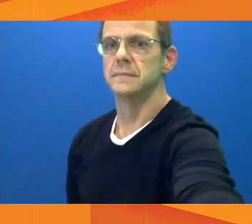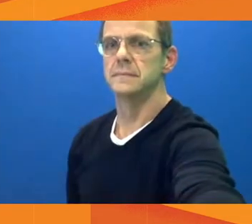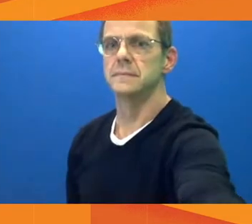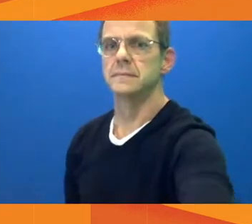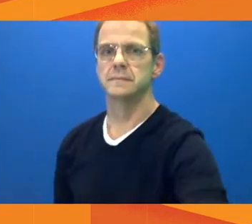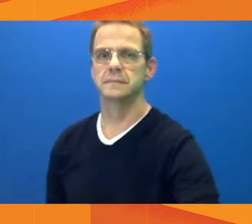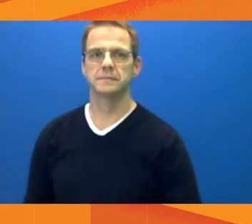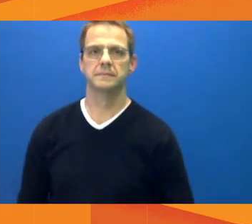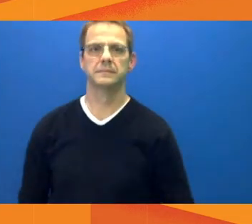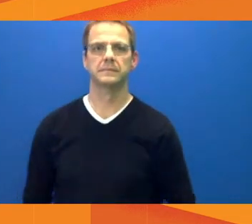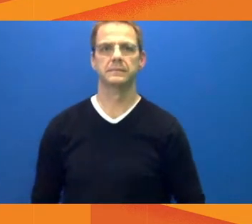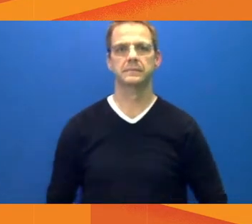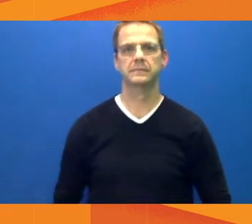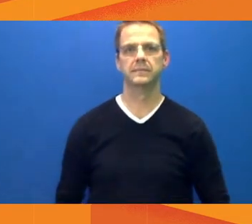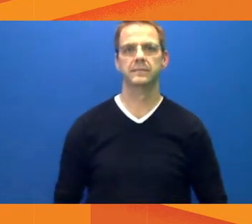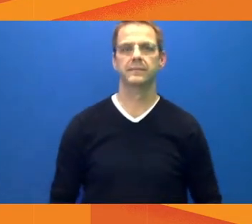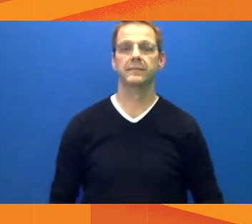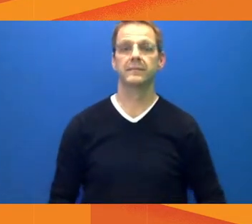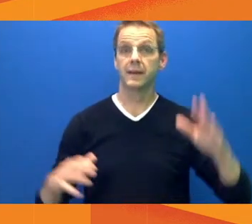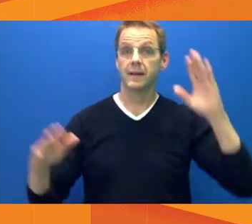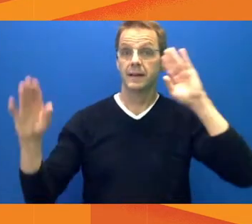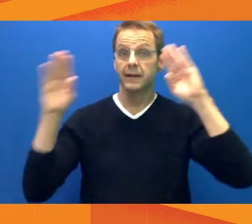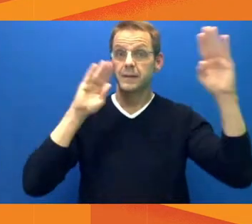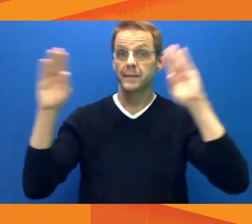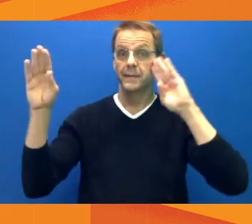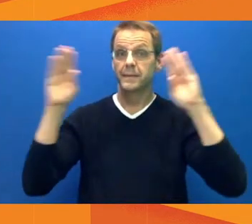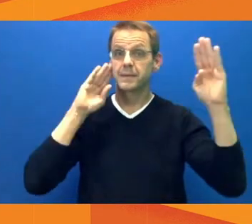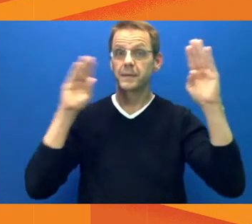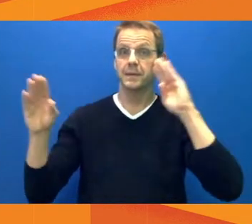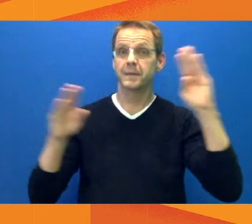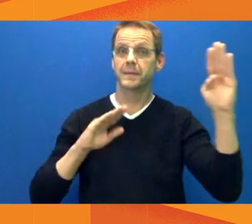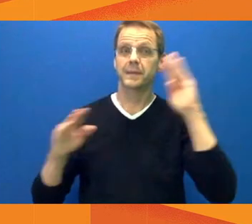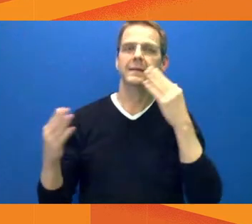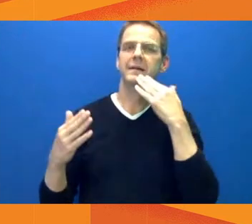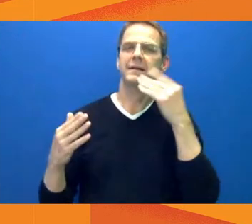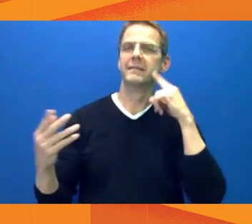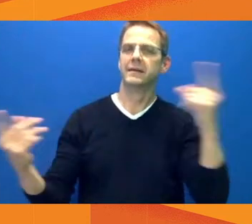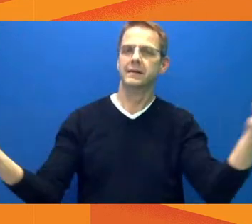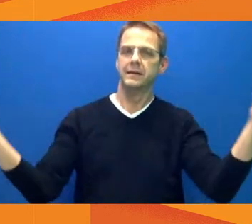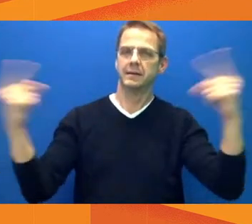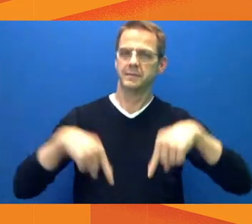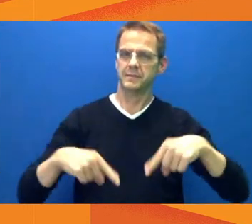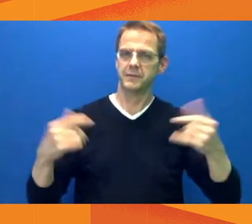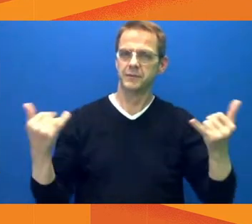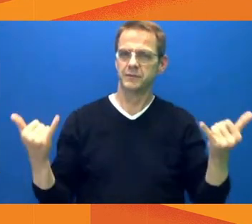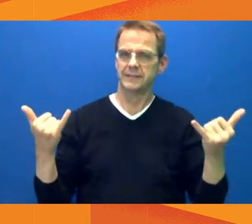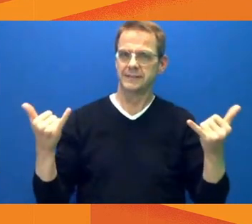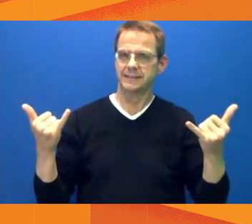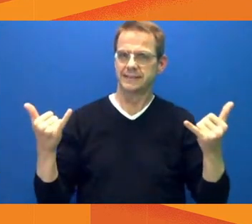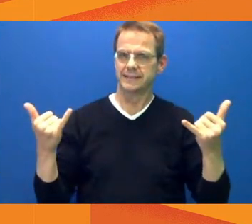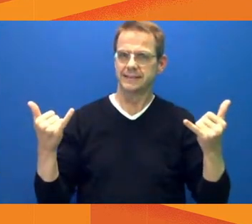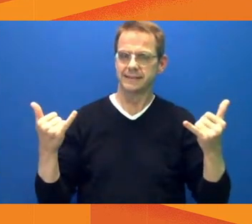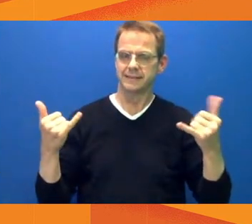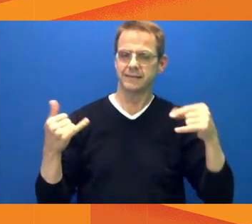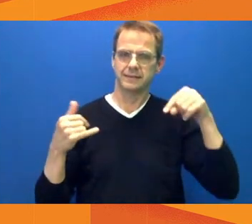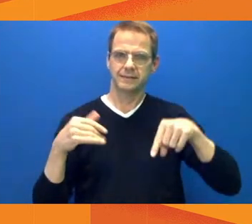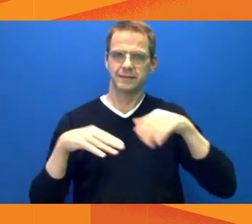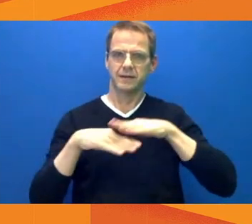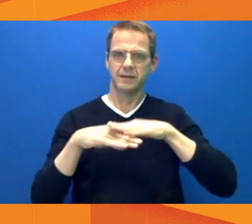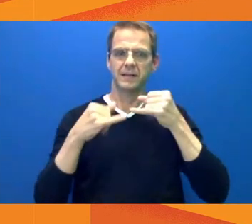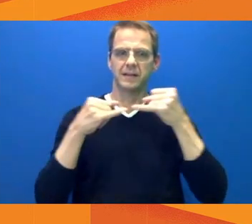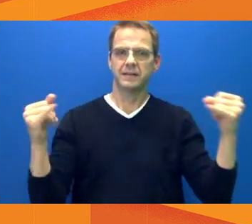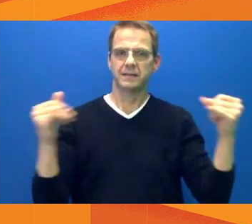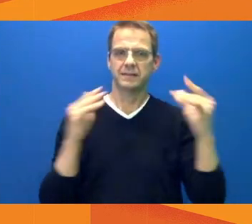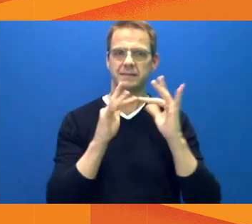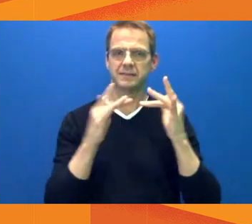Thank you for joining us virtually for today's media availability. As we get started, can everyone please make sure